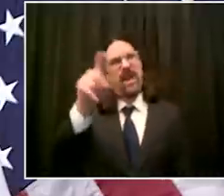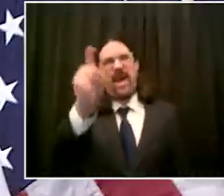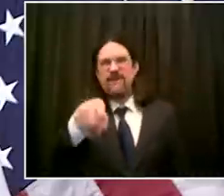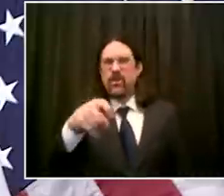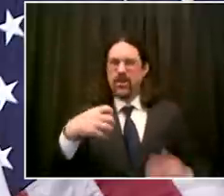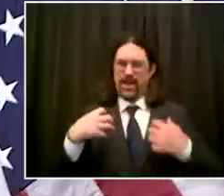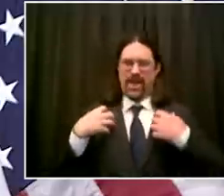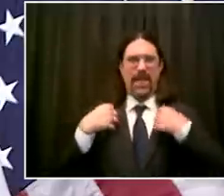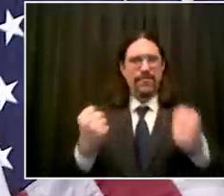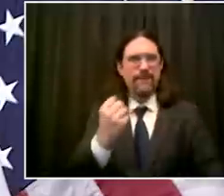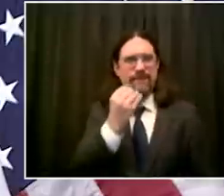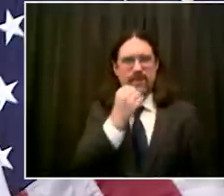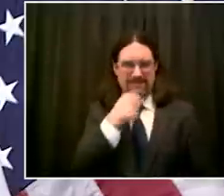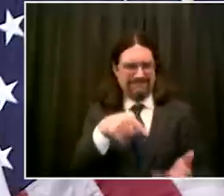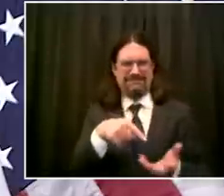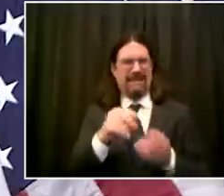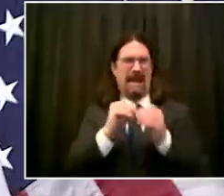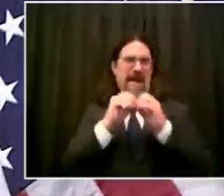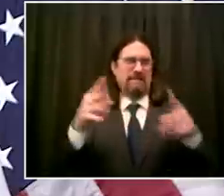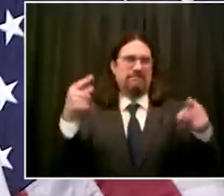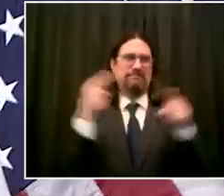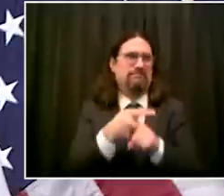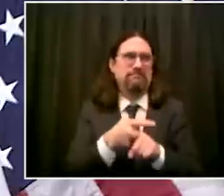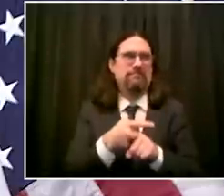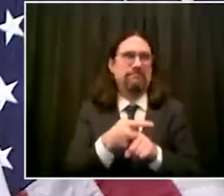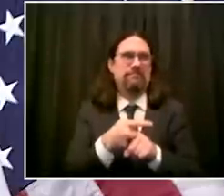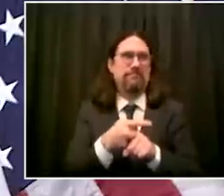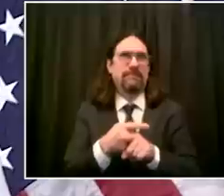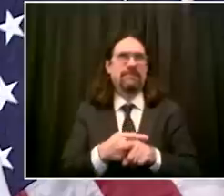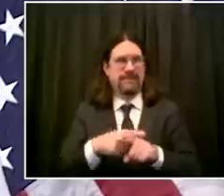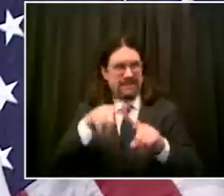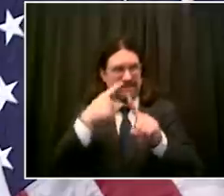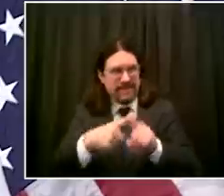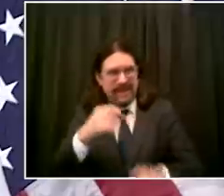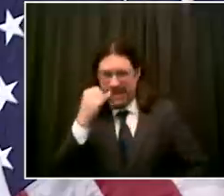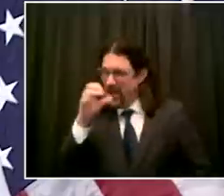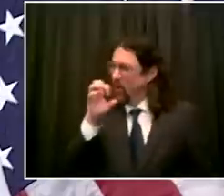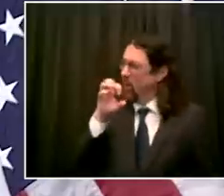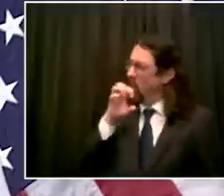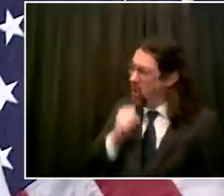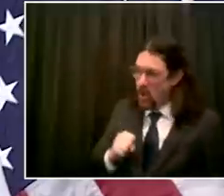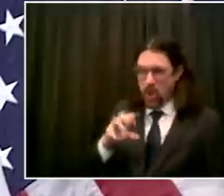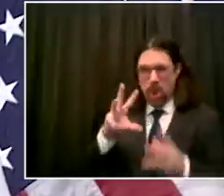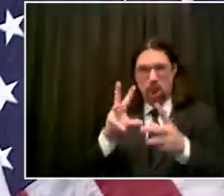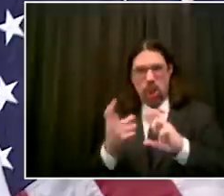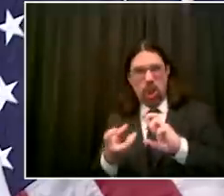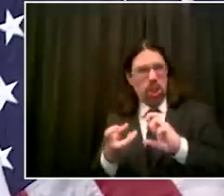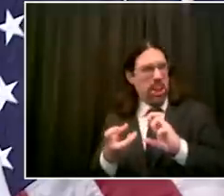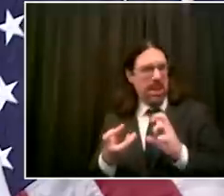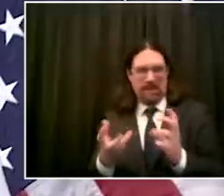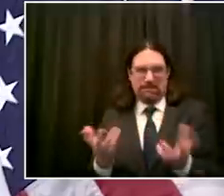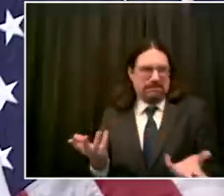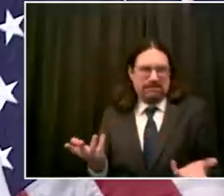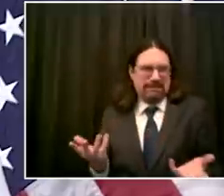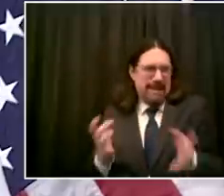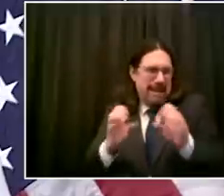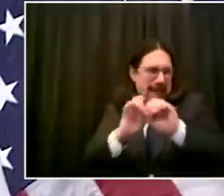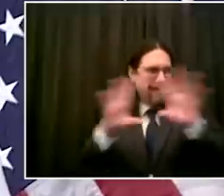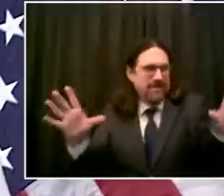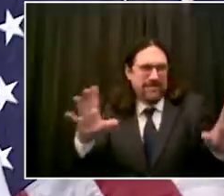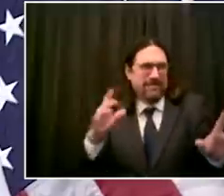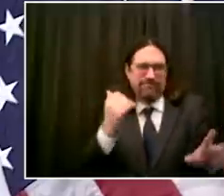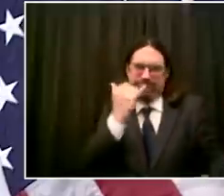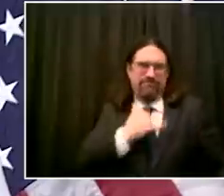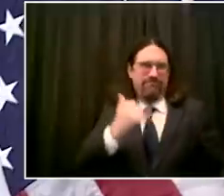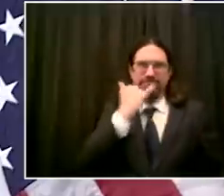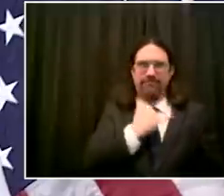unacceptable we're putting a huge amount of time energy and resources into getting this right so if any vendor any company